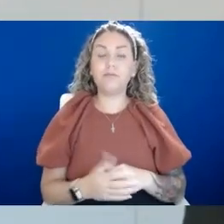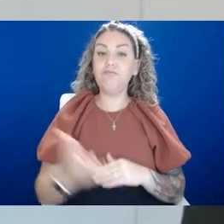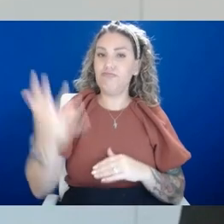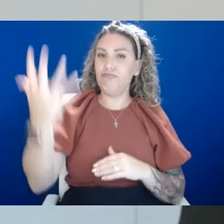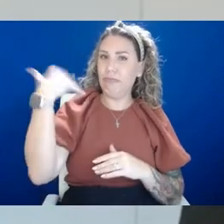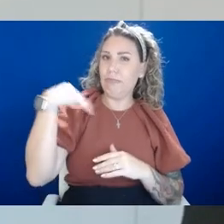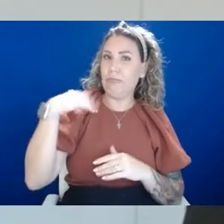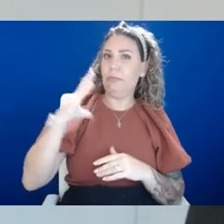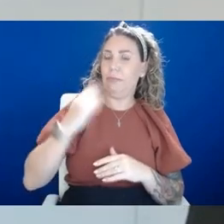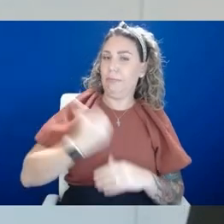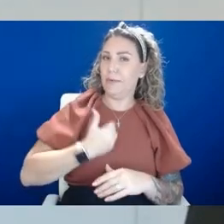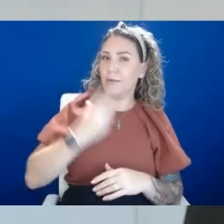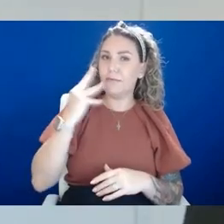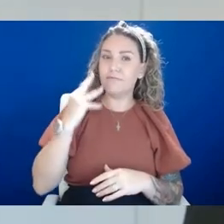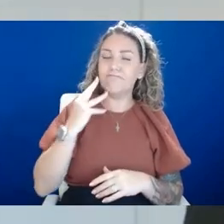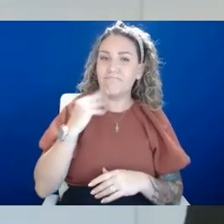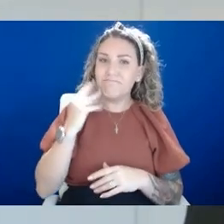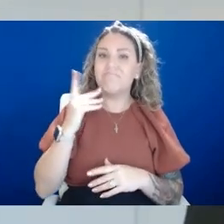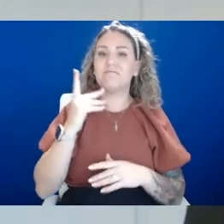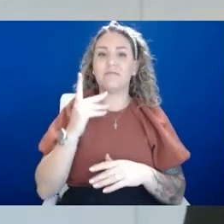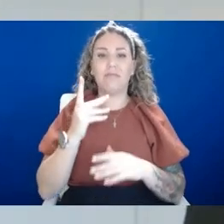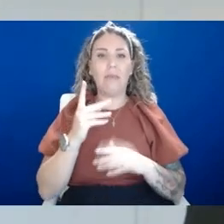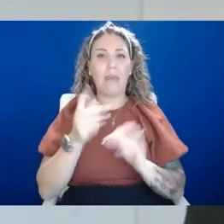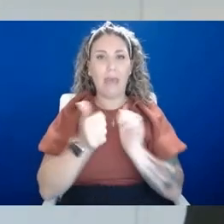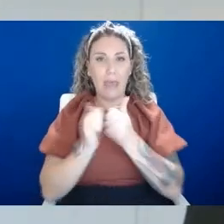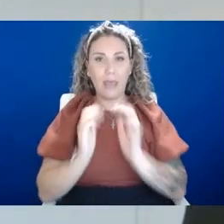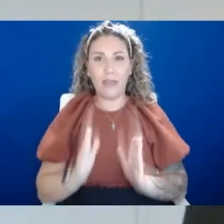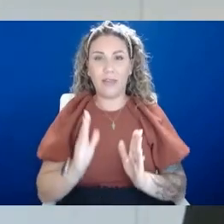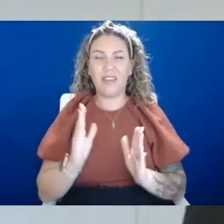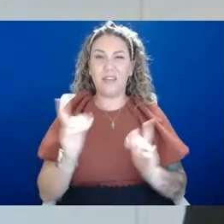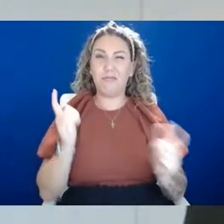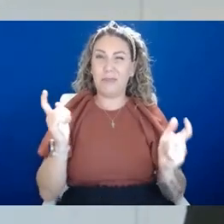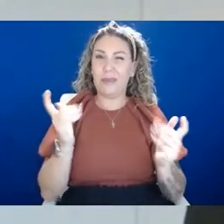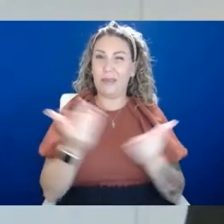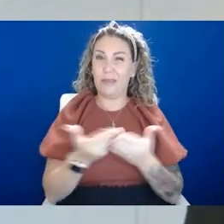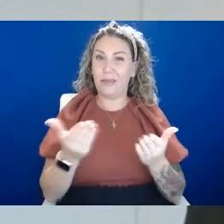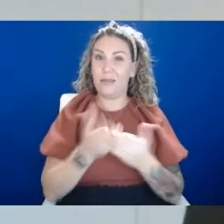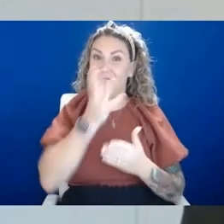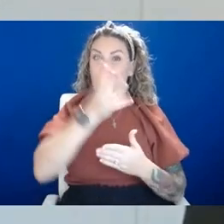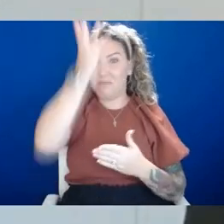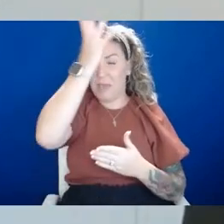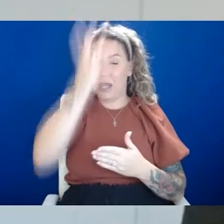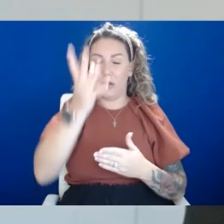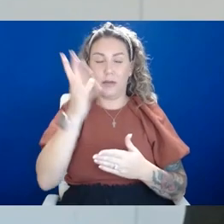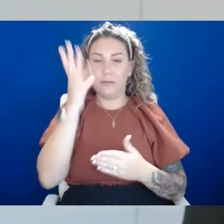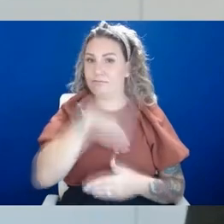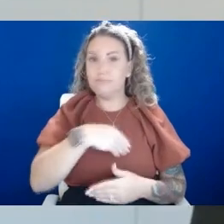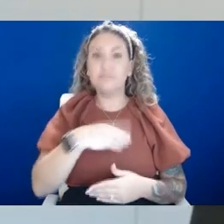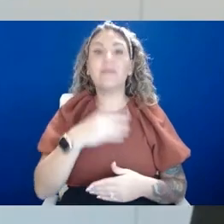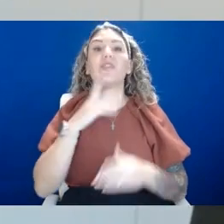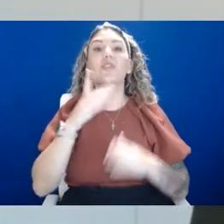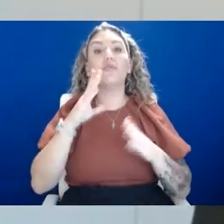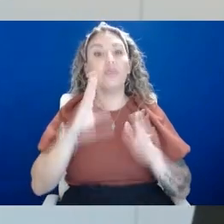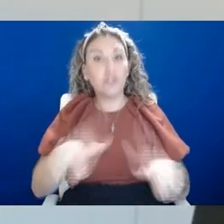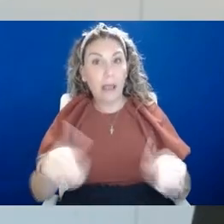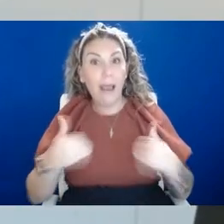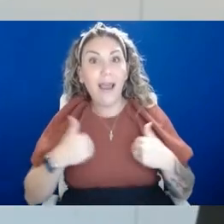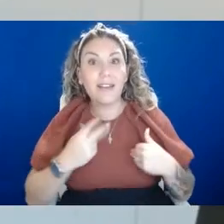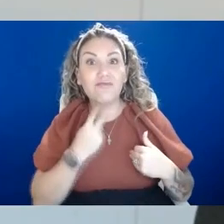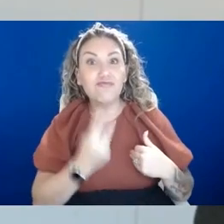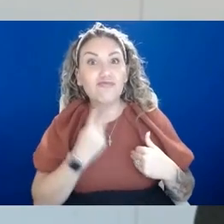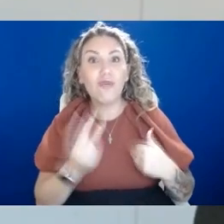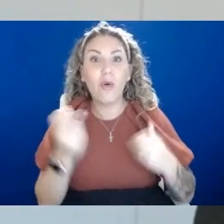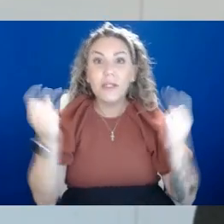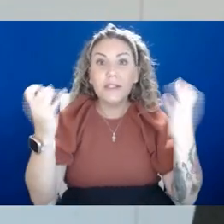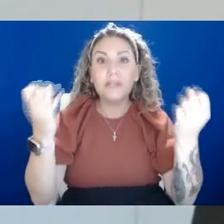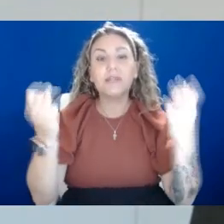one of the biggest things that I feel like parents always miss is that the child actually has a voice, and they actually want to communicate. And